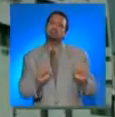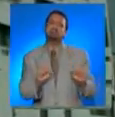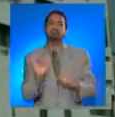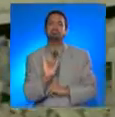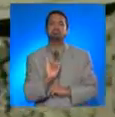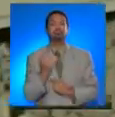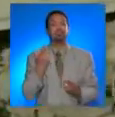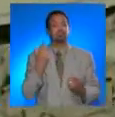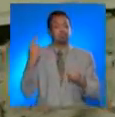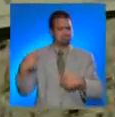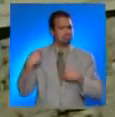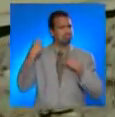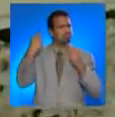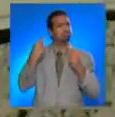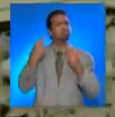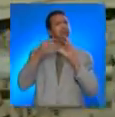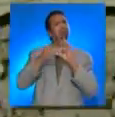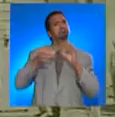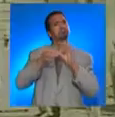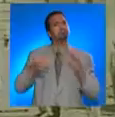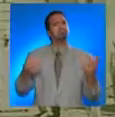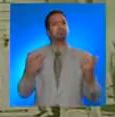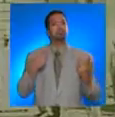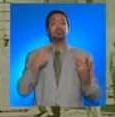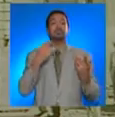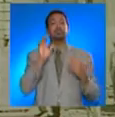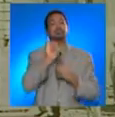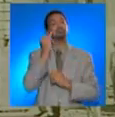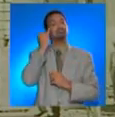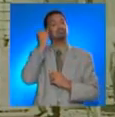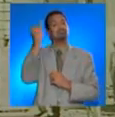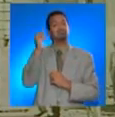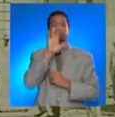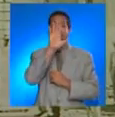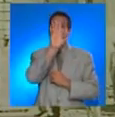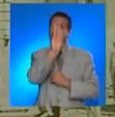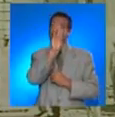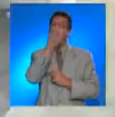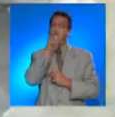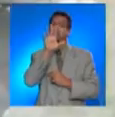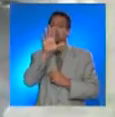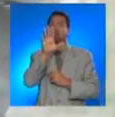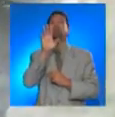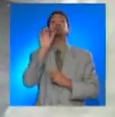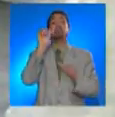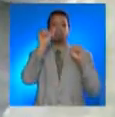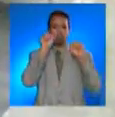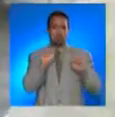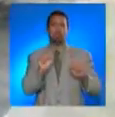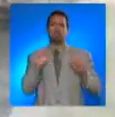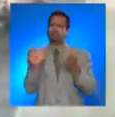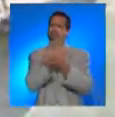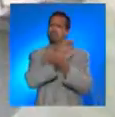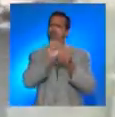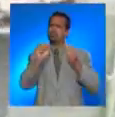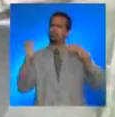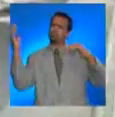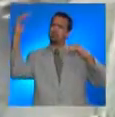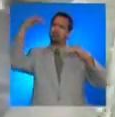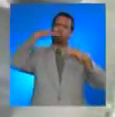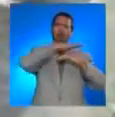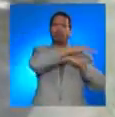Records show that earthquakes with a magnitude greater than 6.5 on the Richter scale can cause destructive tsunamis.